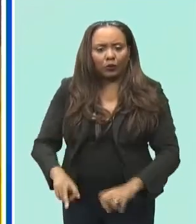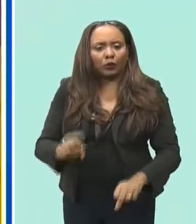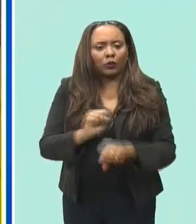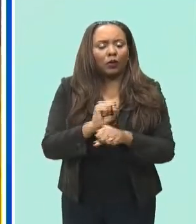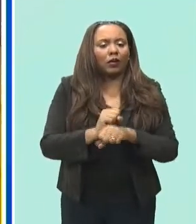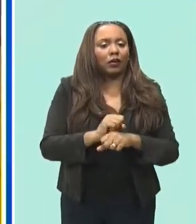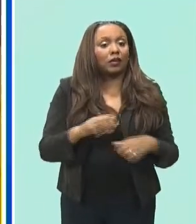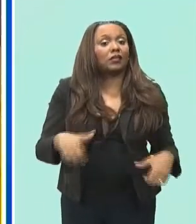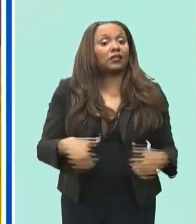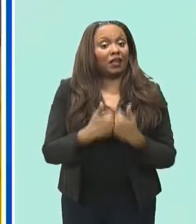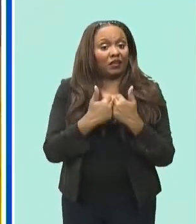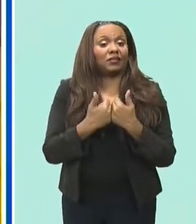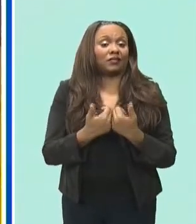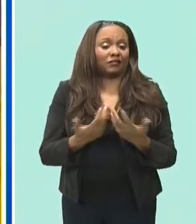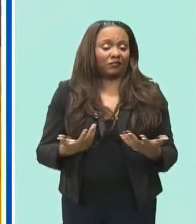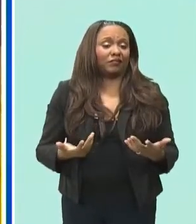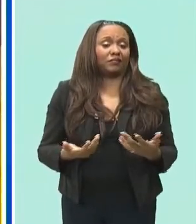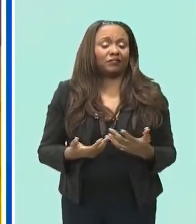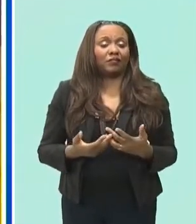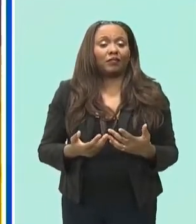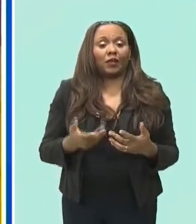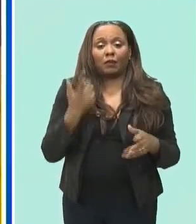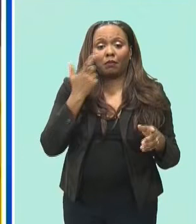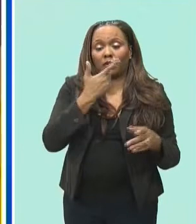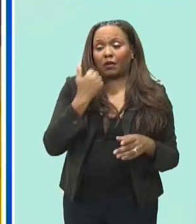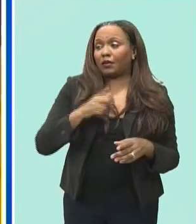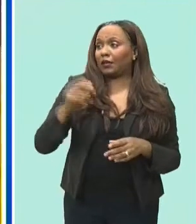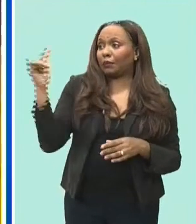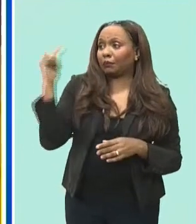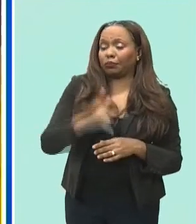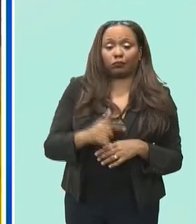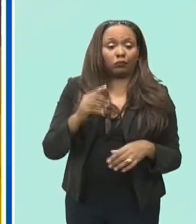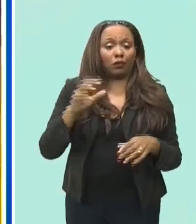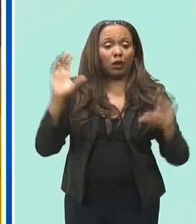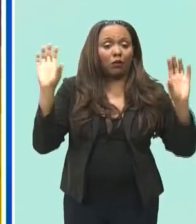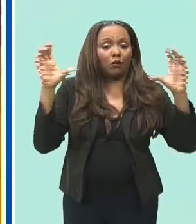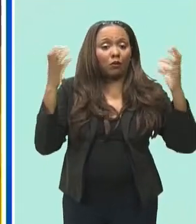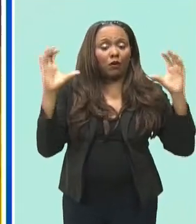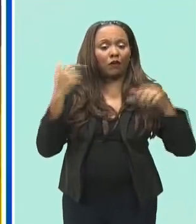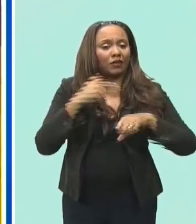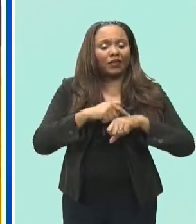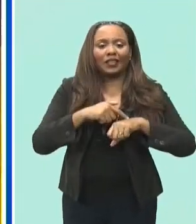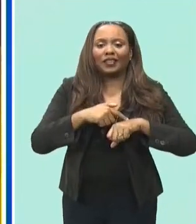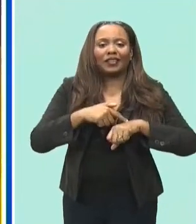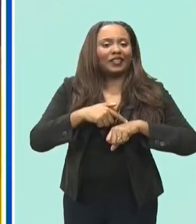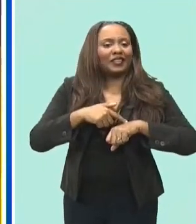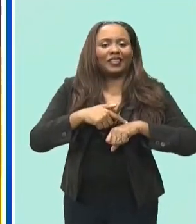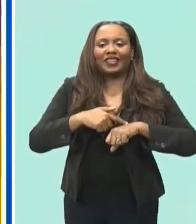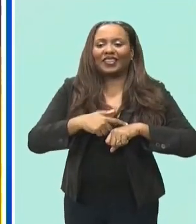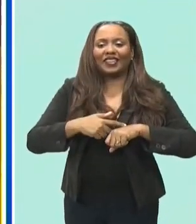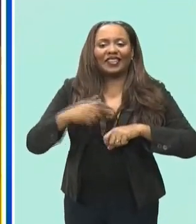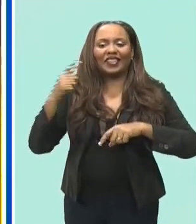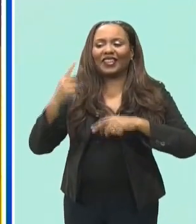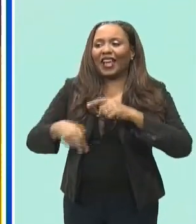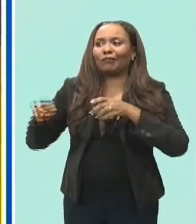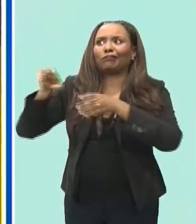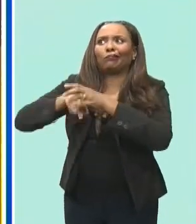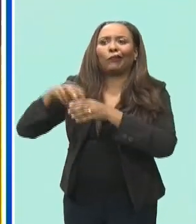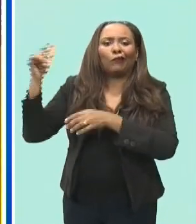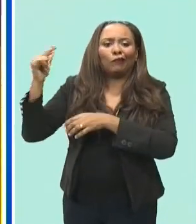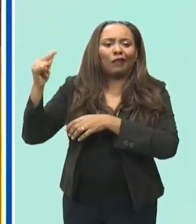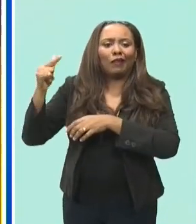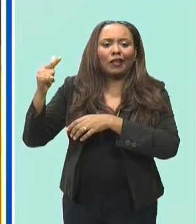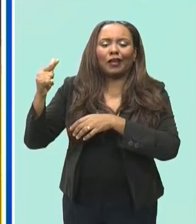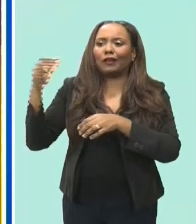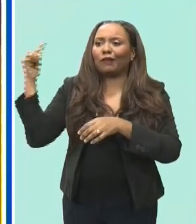that persons were coming in during the crop over time season and they didn't could not get a flight home training dad and of course